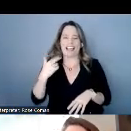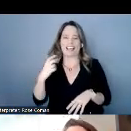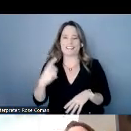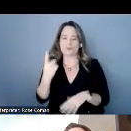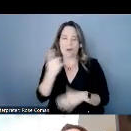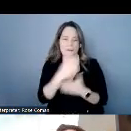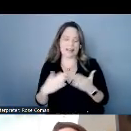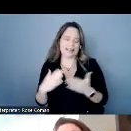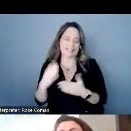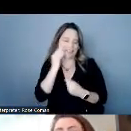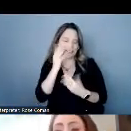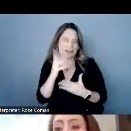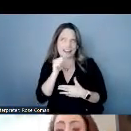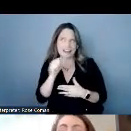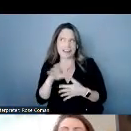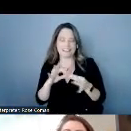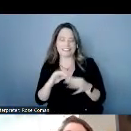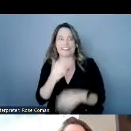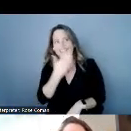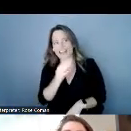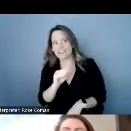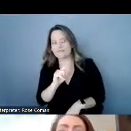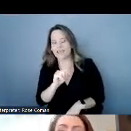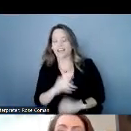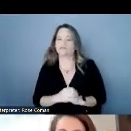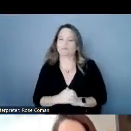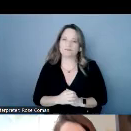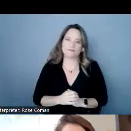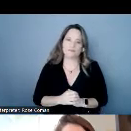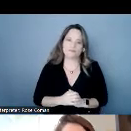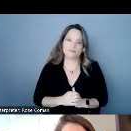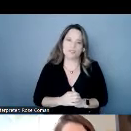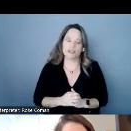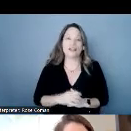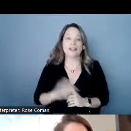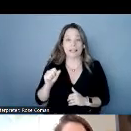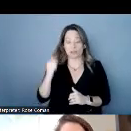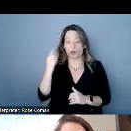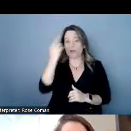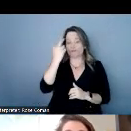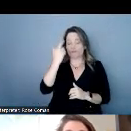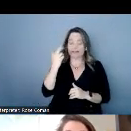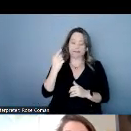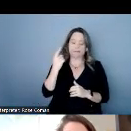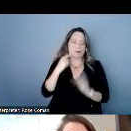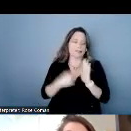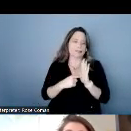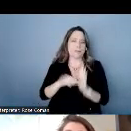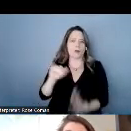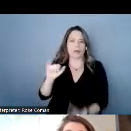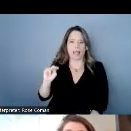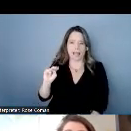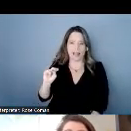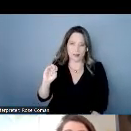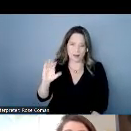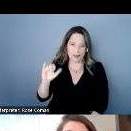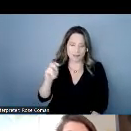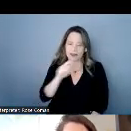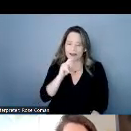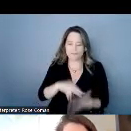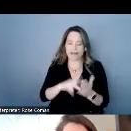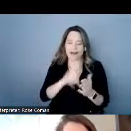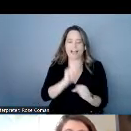thank you matt yes so the reason for inno caption for example and again not a commercial but we